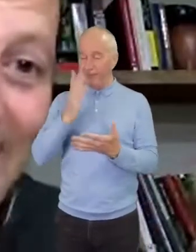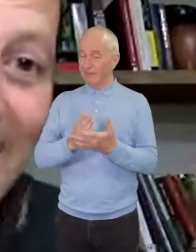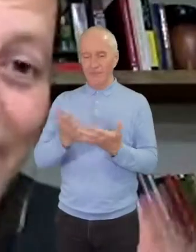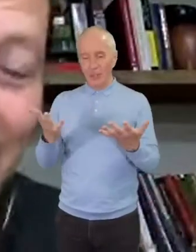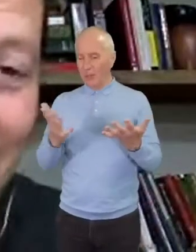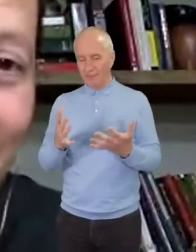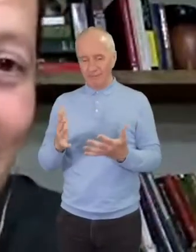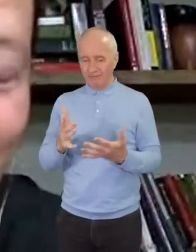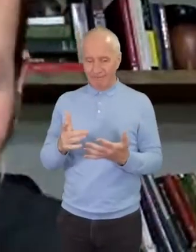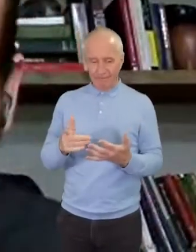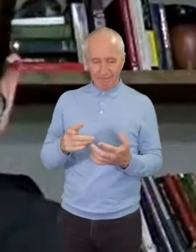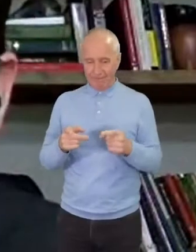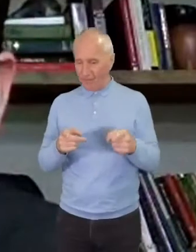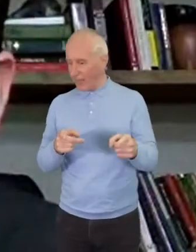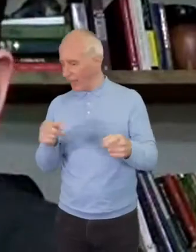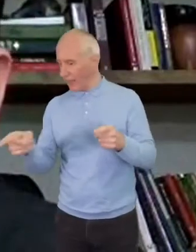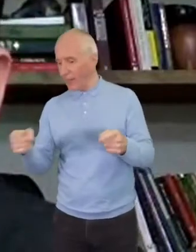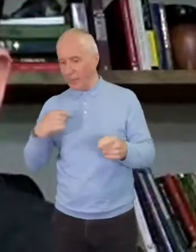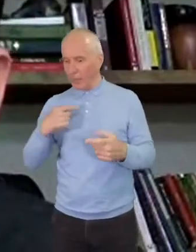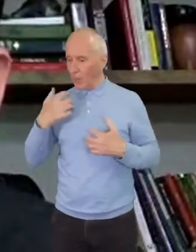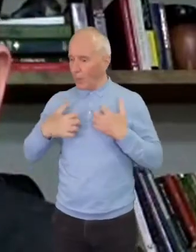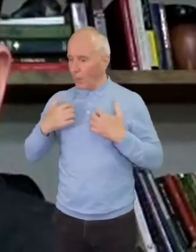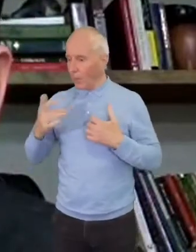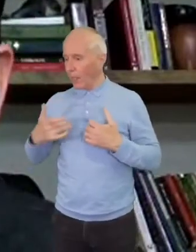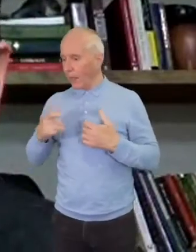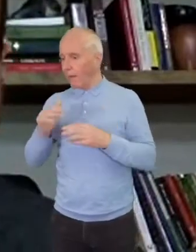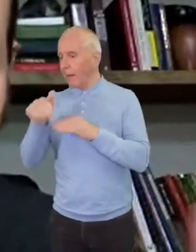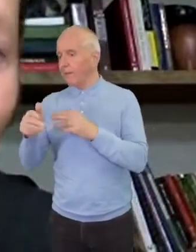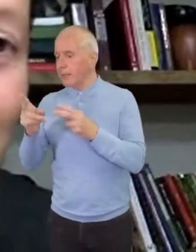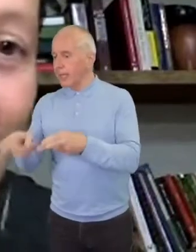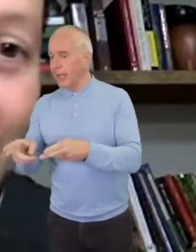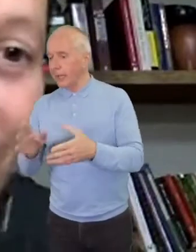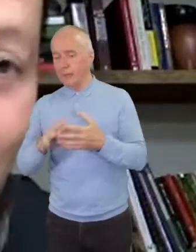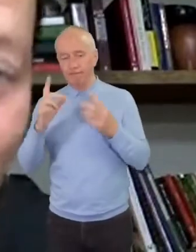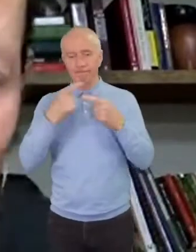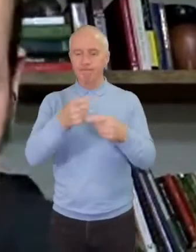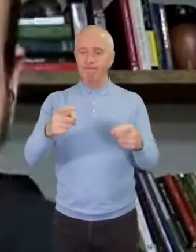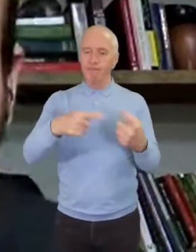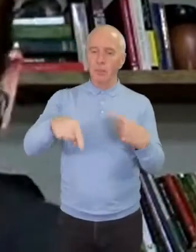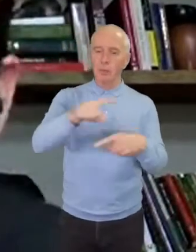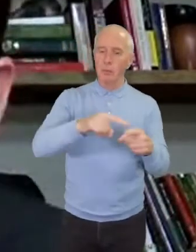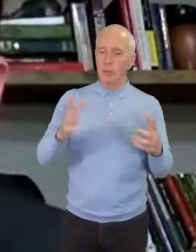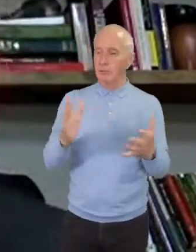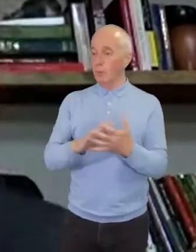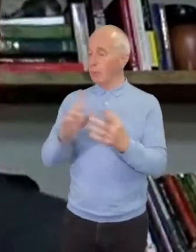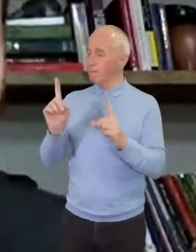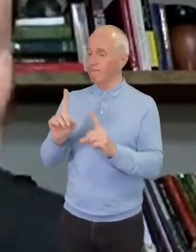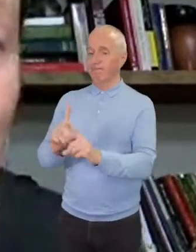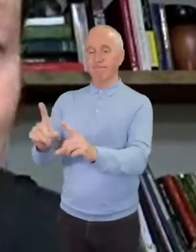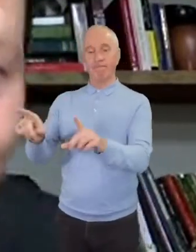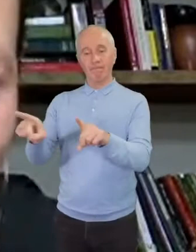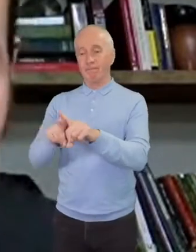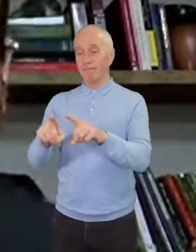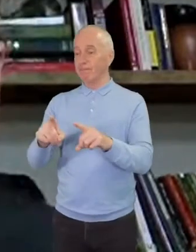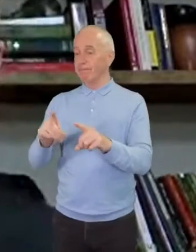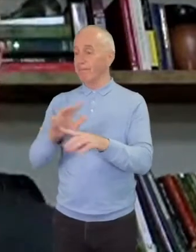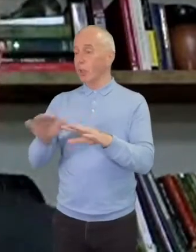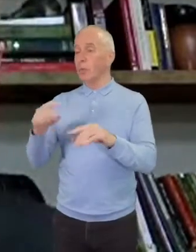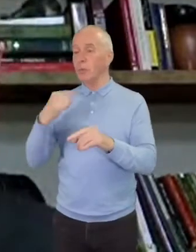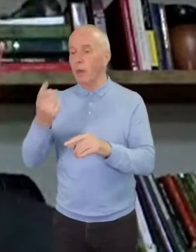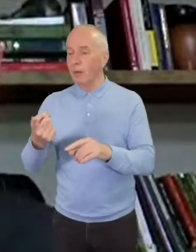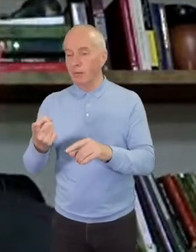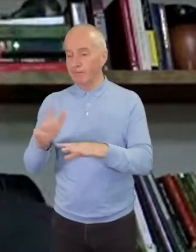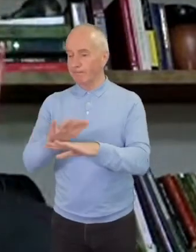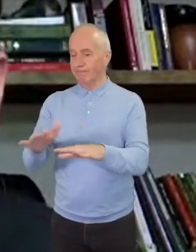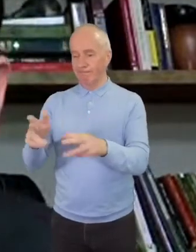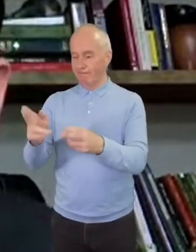you know, I'm excited about life after death. And I always tell our community, we'll party like there's no tomorrow and there won't be. But